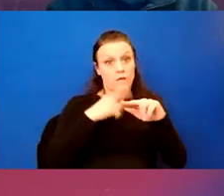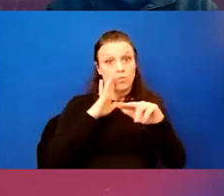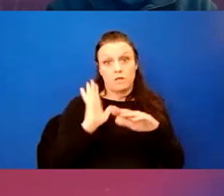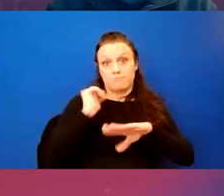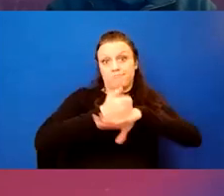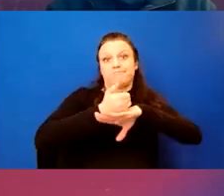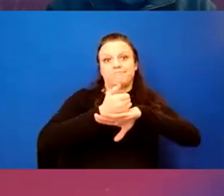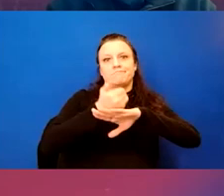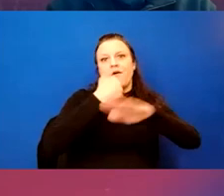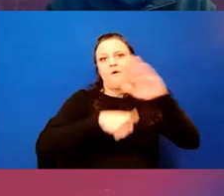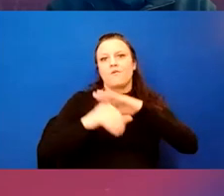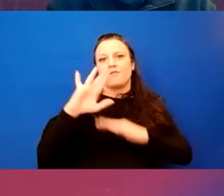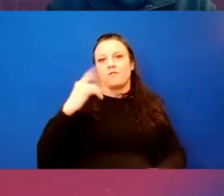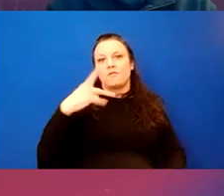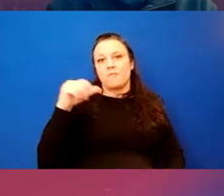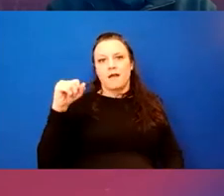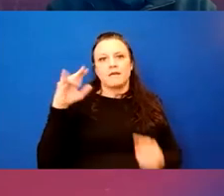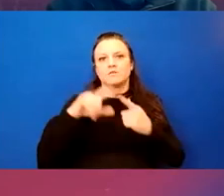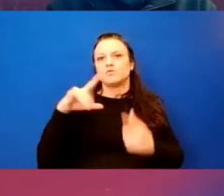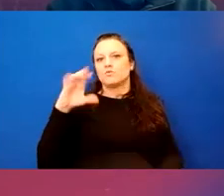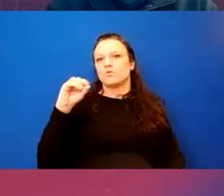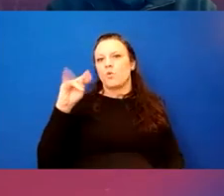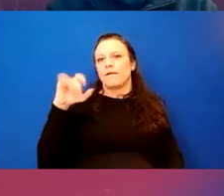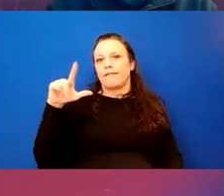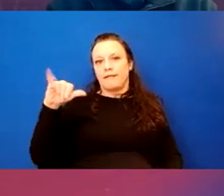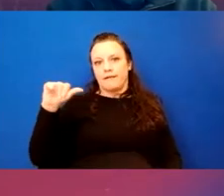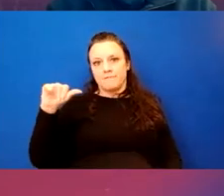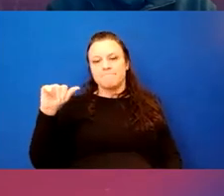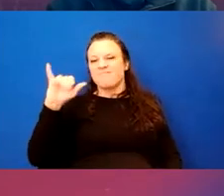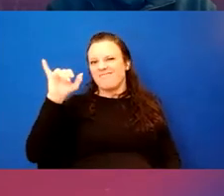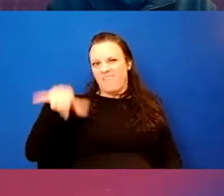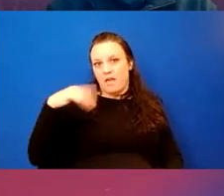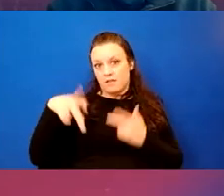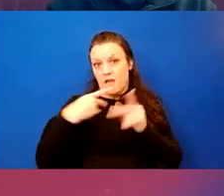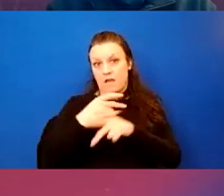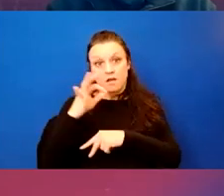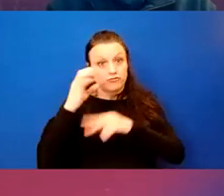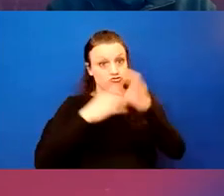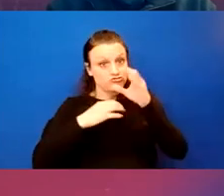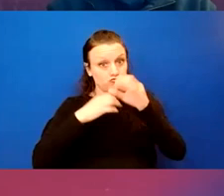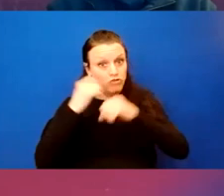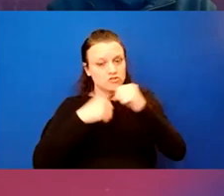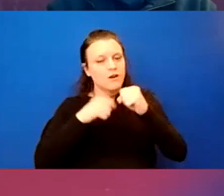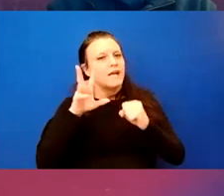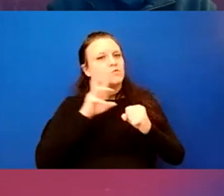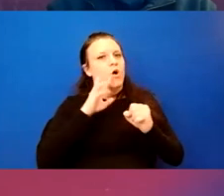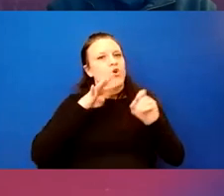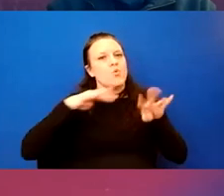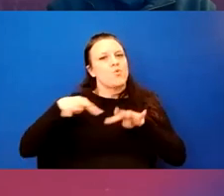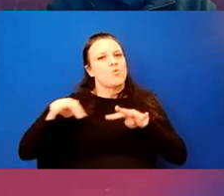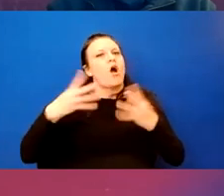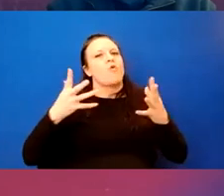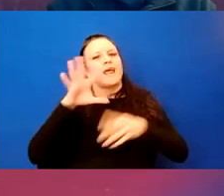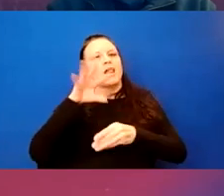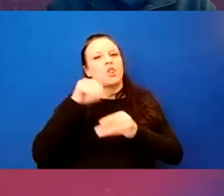um, under the bypass, uh, up to Cornelia, um, that type of, uh, structure has drainage with it as well. So it,